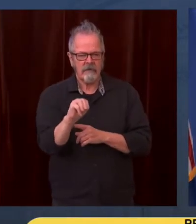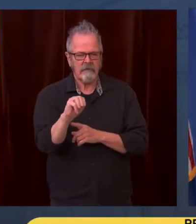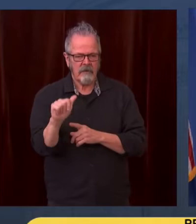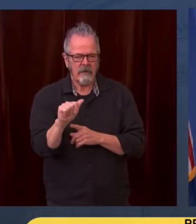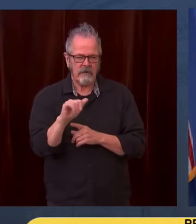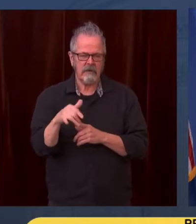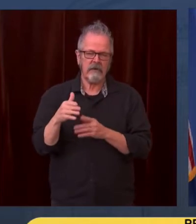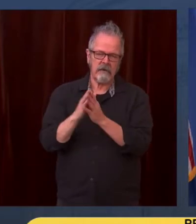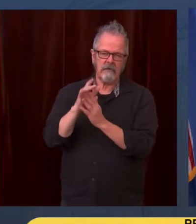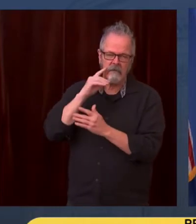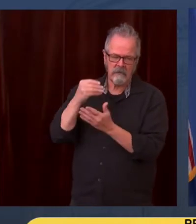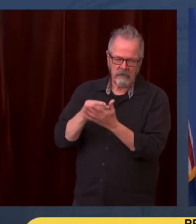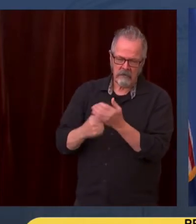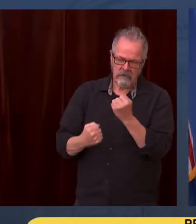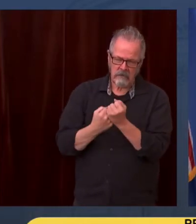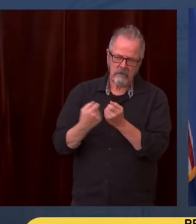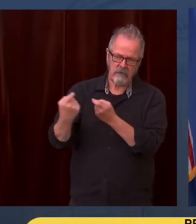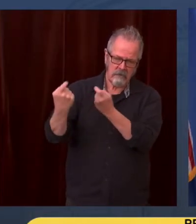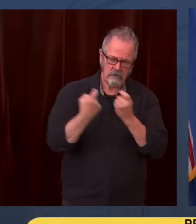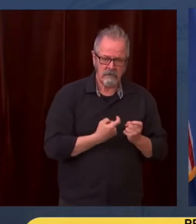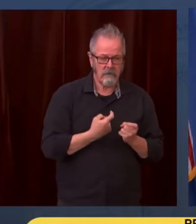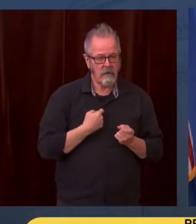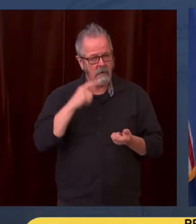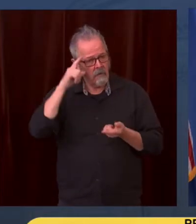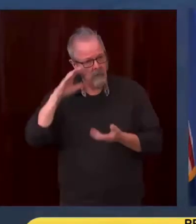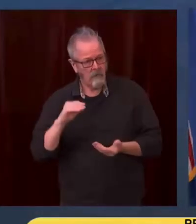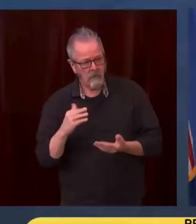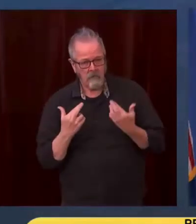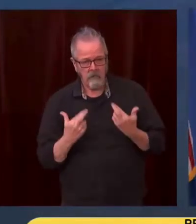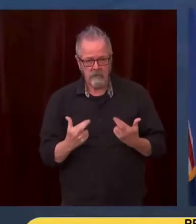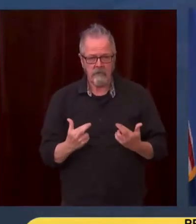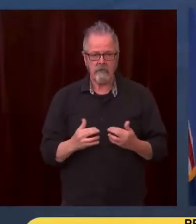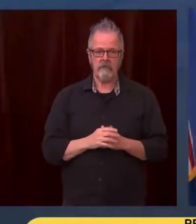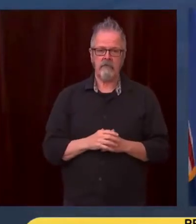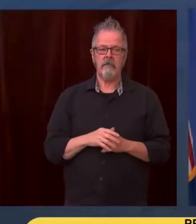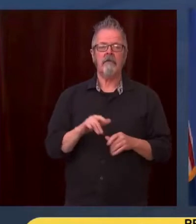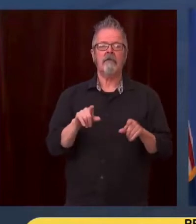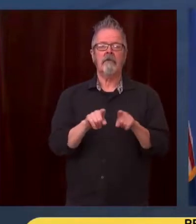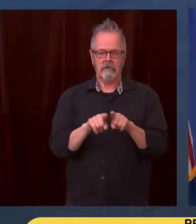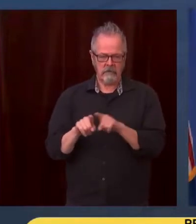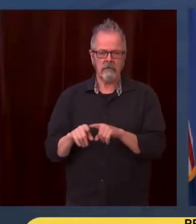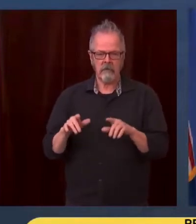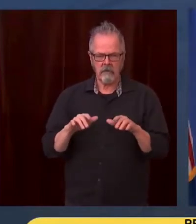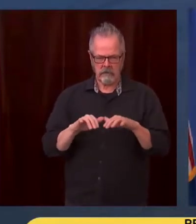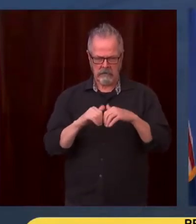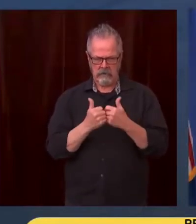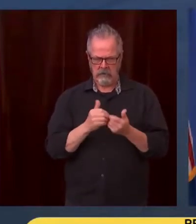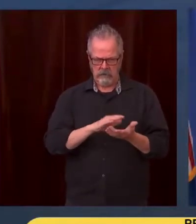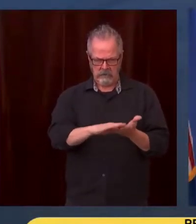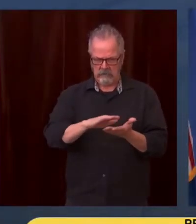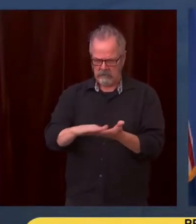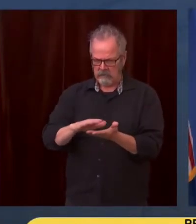work is continuing on this. And again, I want to really commend the community for the community spirit they showed